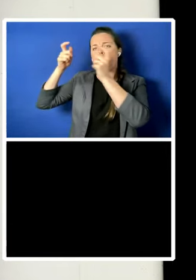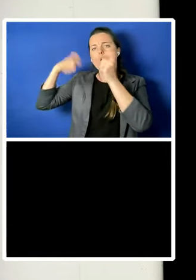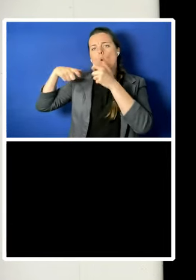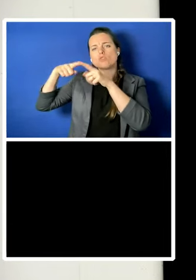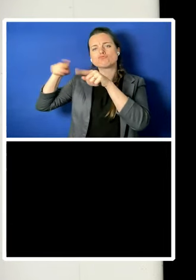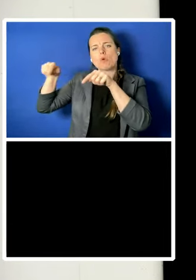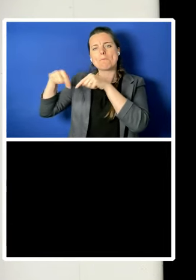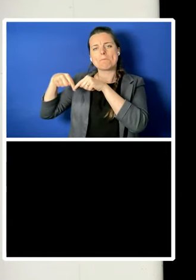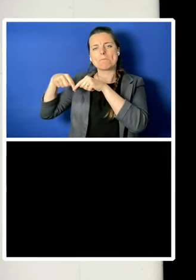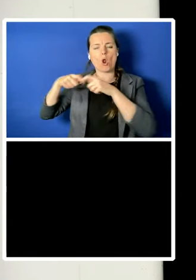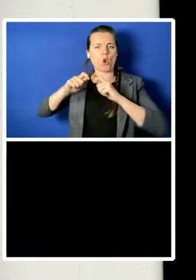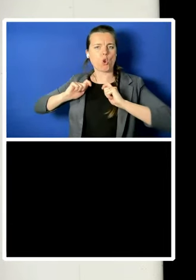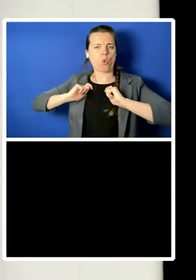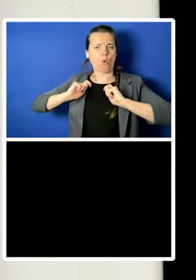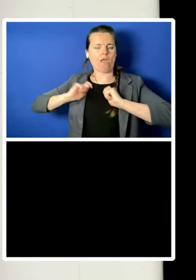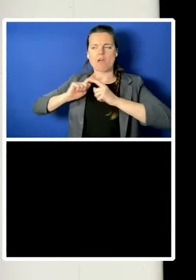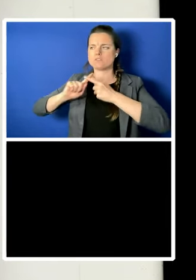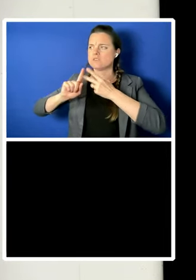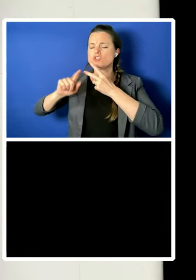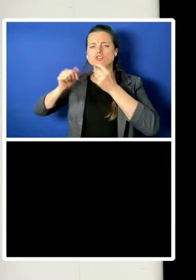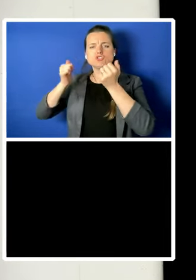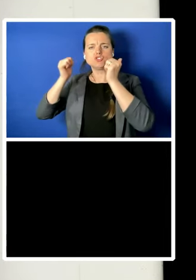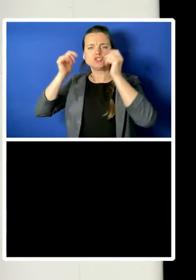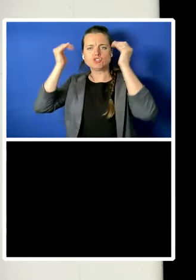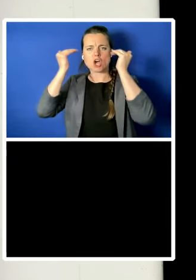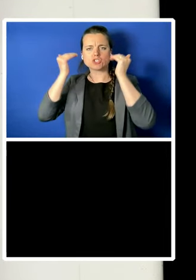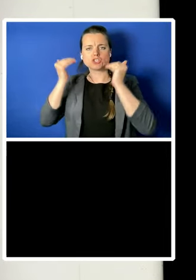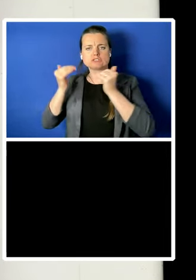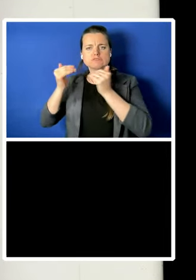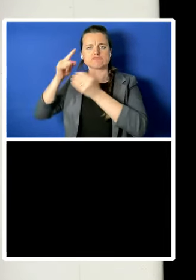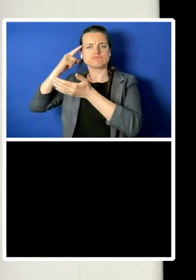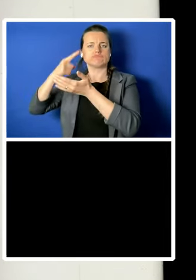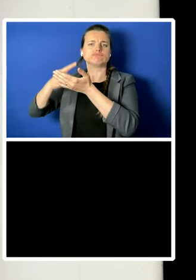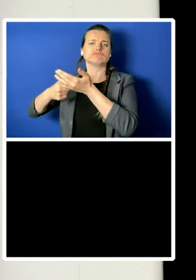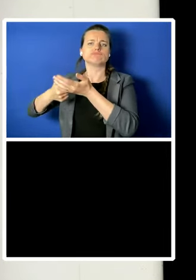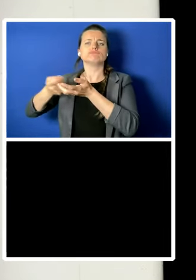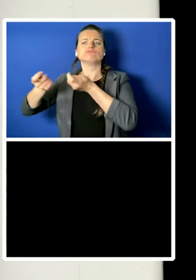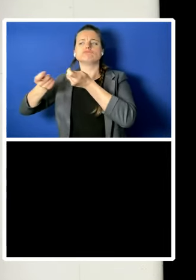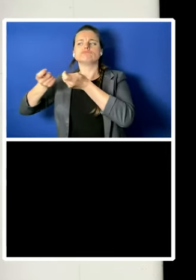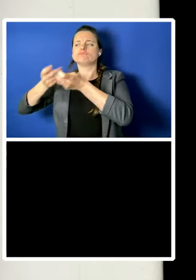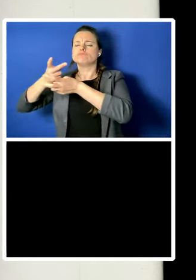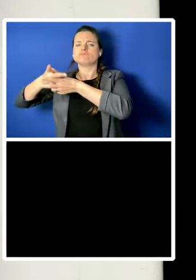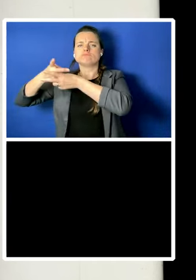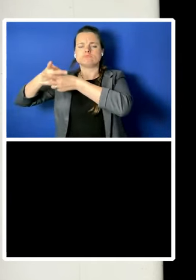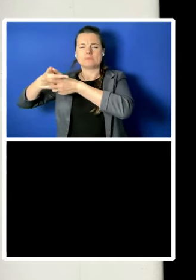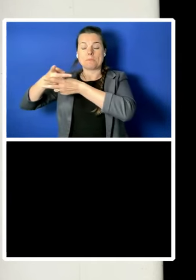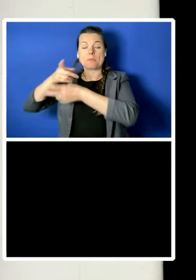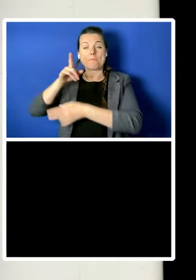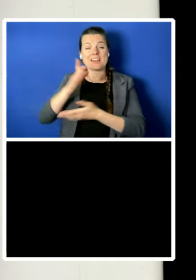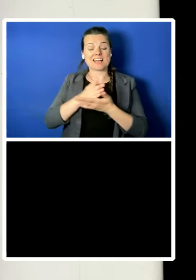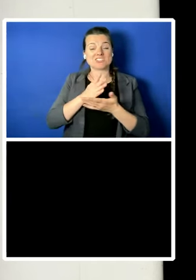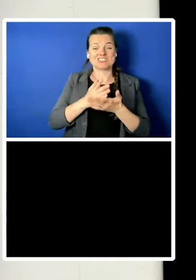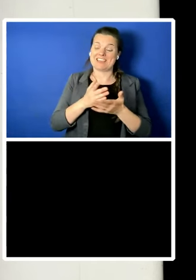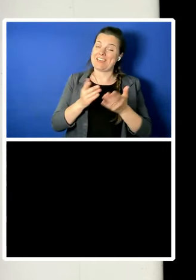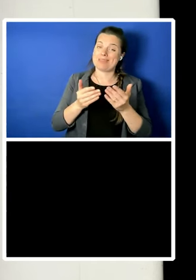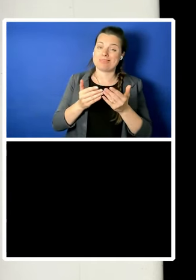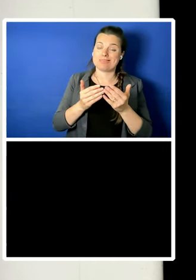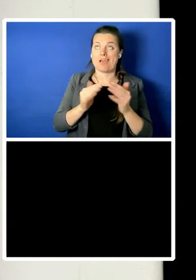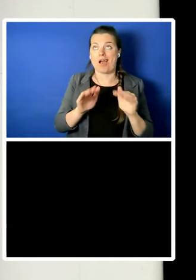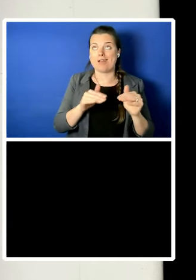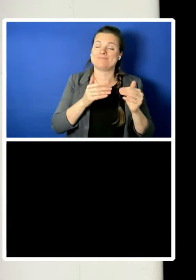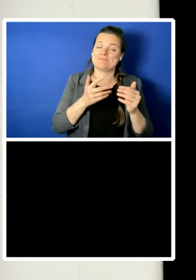judges as the priesthood. For a great many others, the ultimate court is that of public opinion with